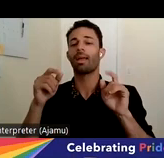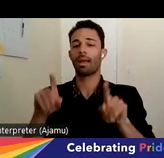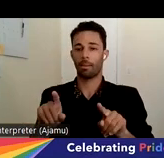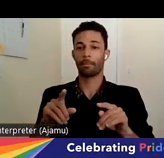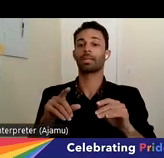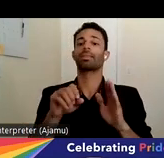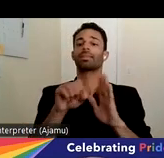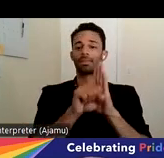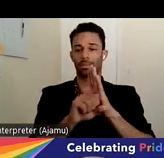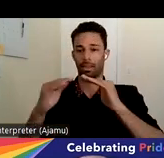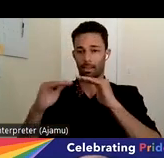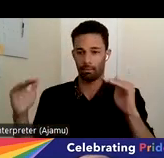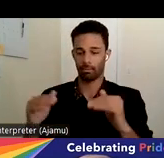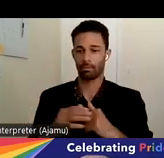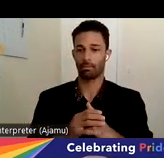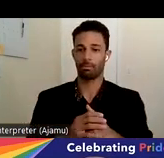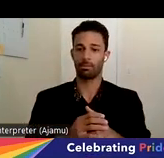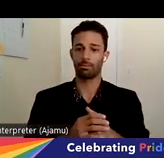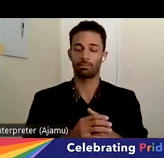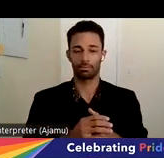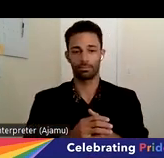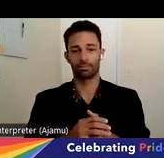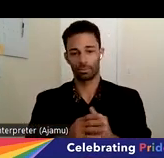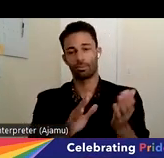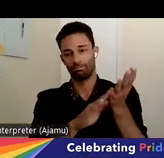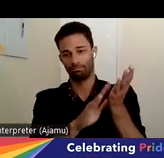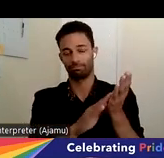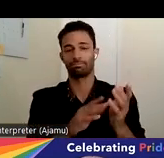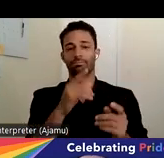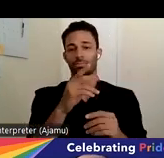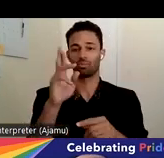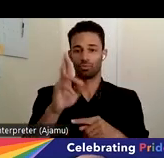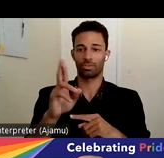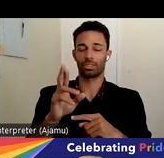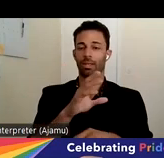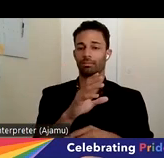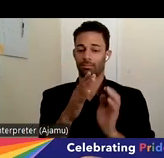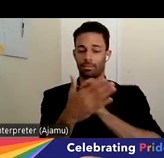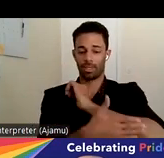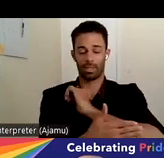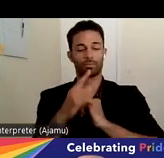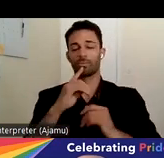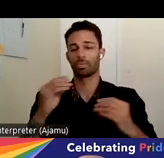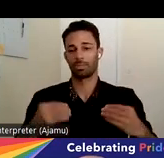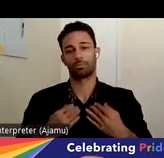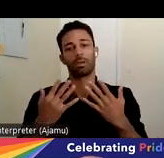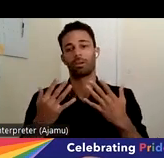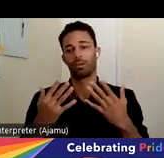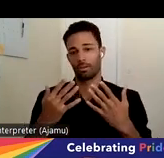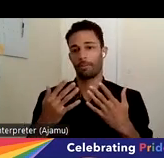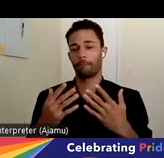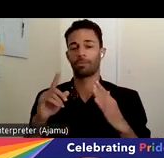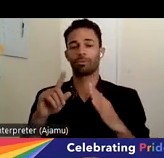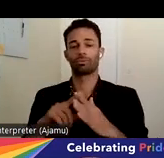So a shout out to anyone who's on from Riverside County. That was very inspiring to kick off World Elder Abuse Awareness Month there.